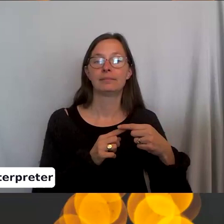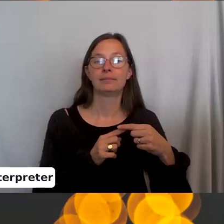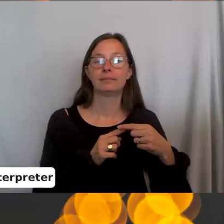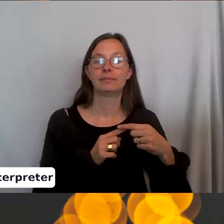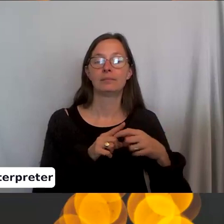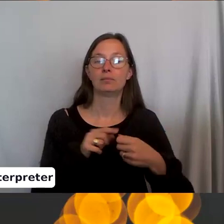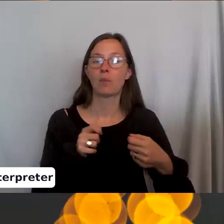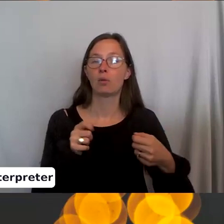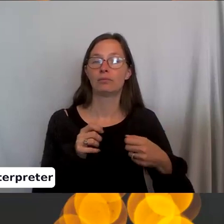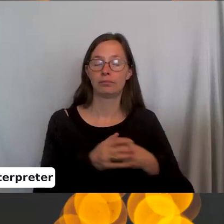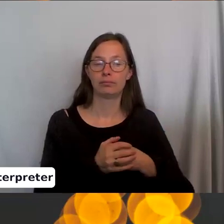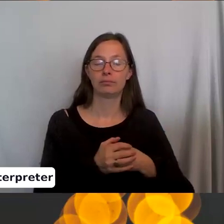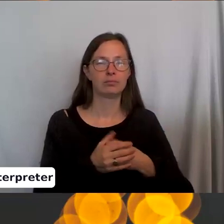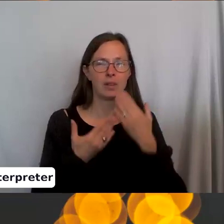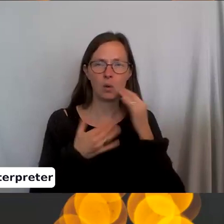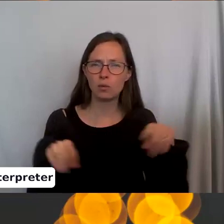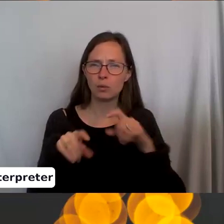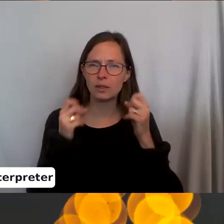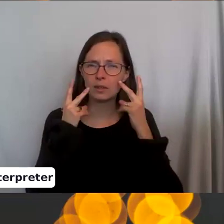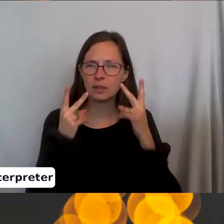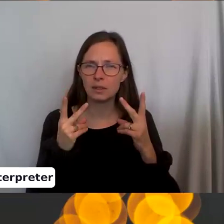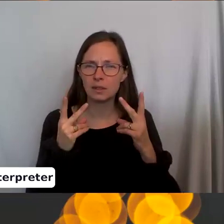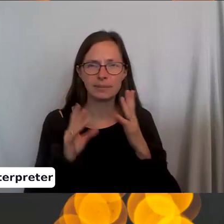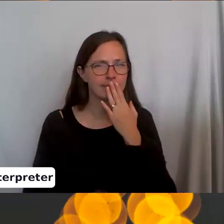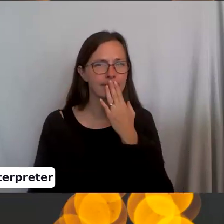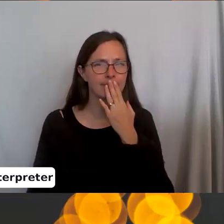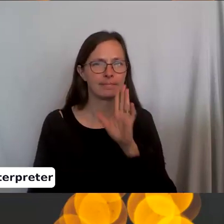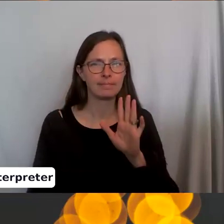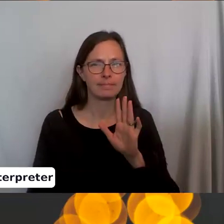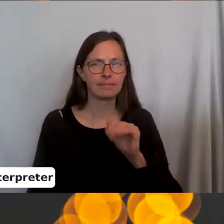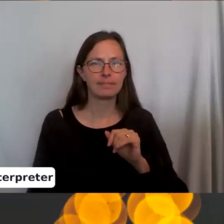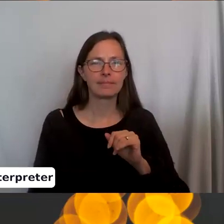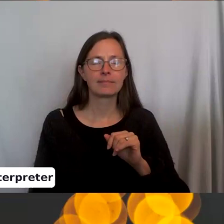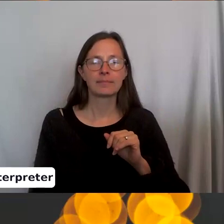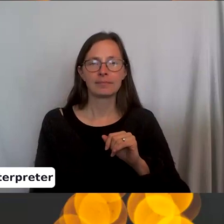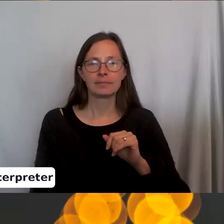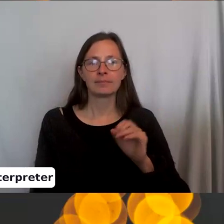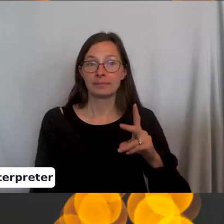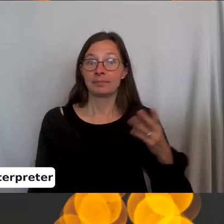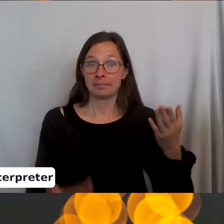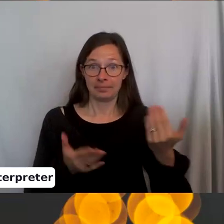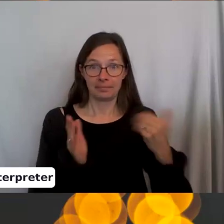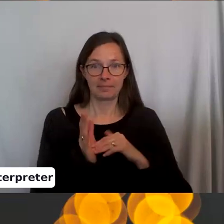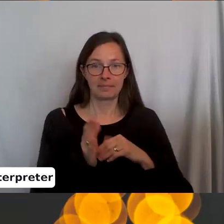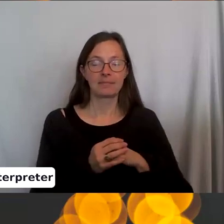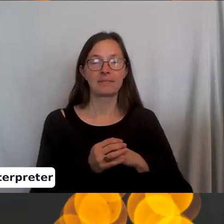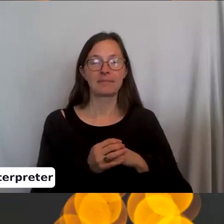Pull it taut. I don't know if anyone can see. Let me turn this a little bit more forward. Okay. Here we go. One more time.